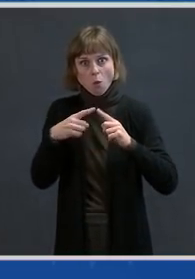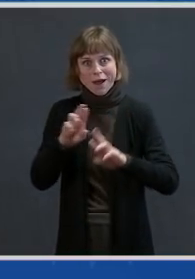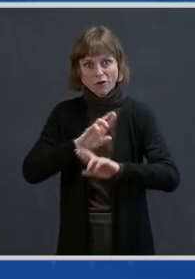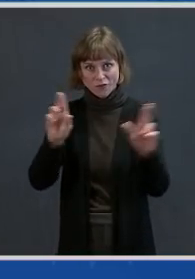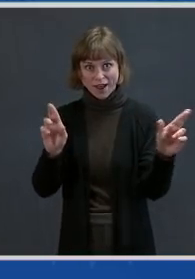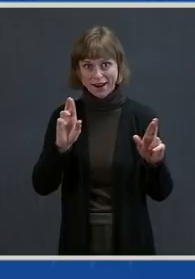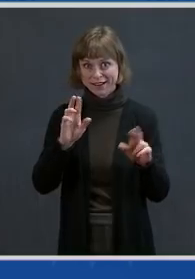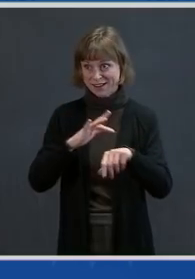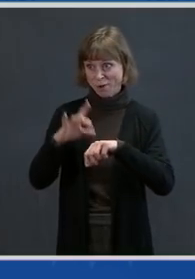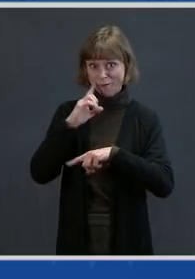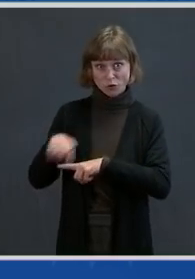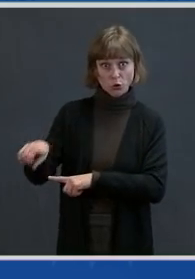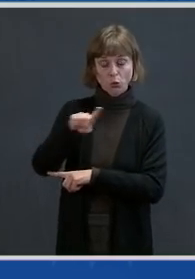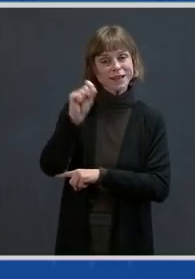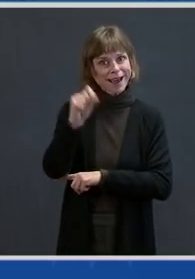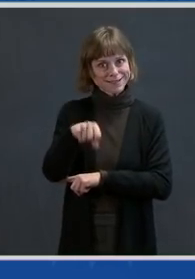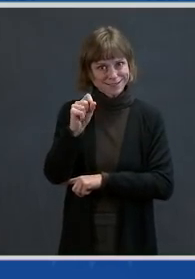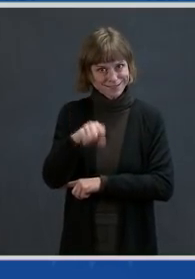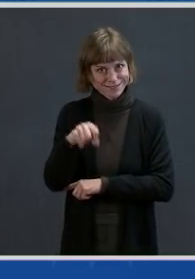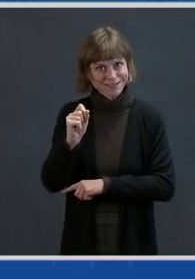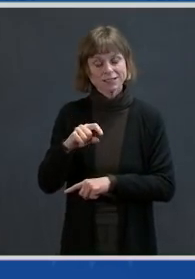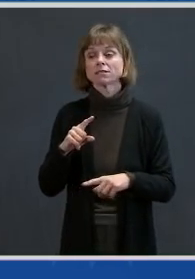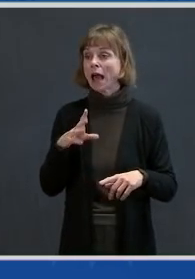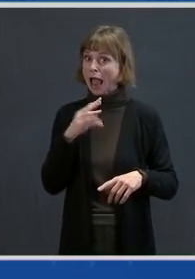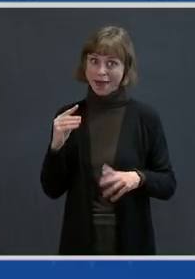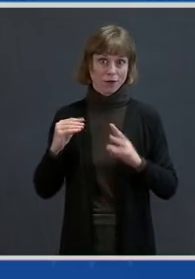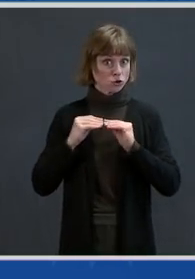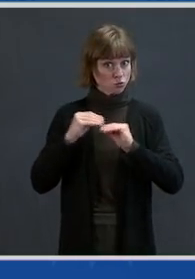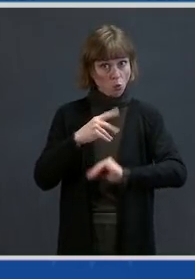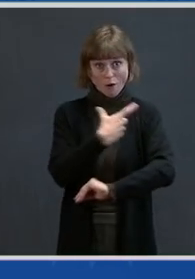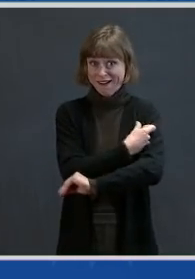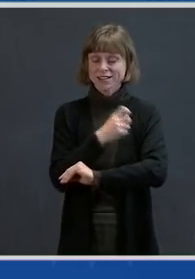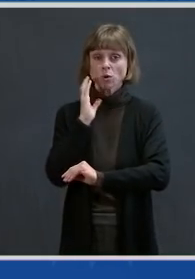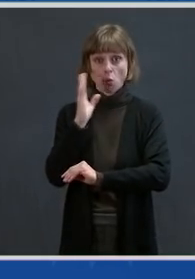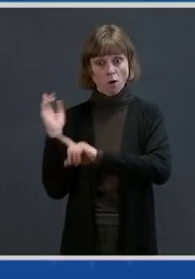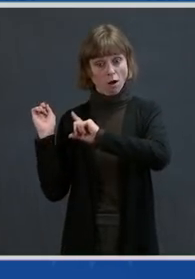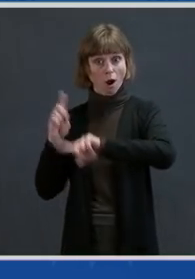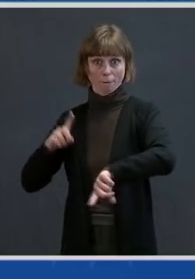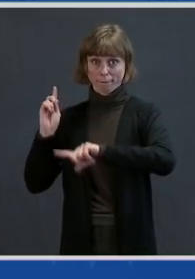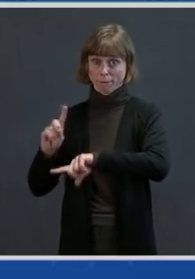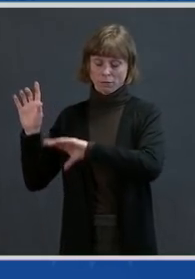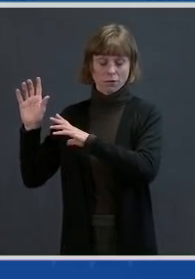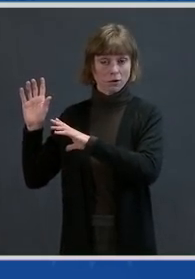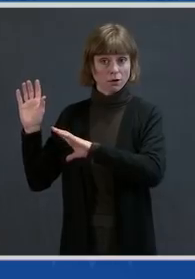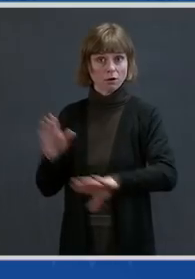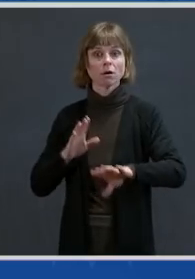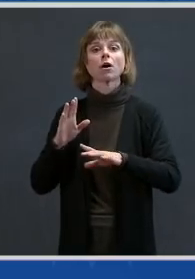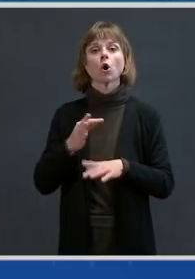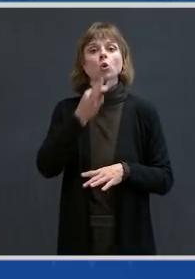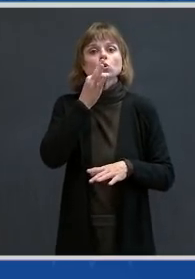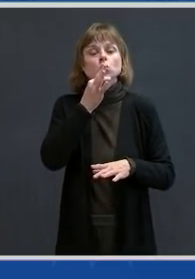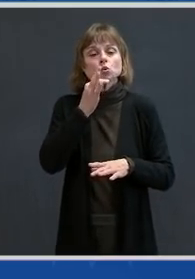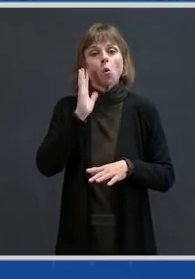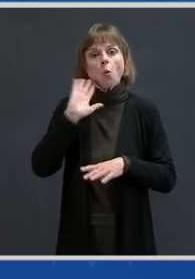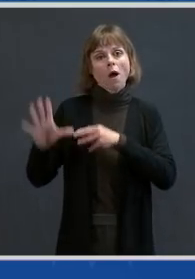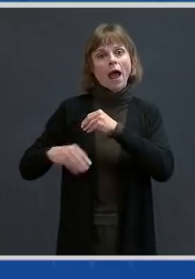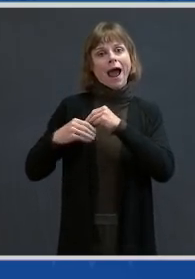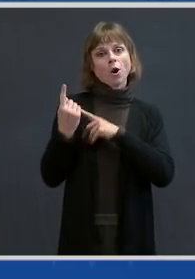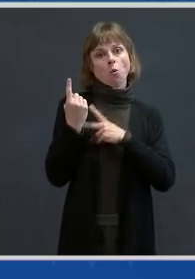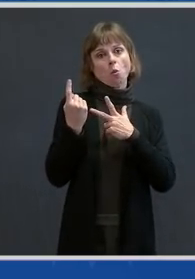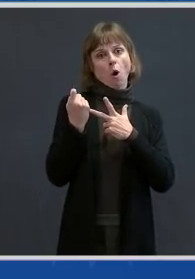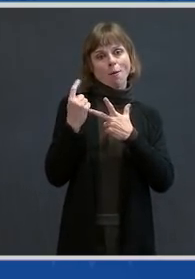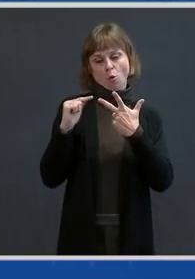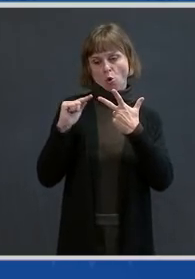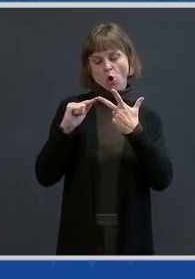to you. And indeed, more vaccine is on the way. We are at the precipice of having another vaccine in our toolboxes, the Johnson